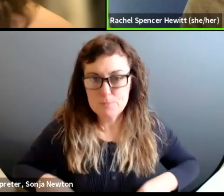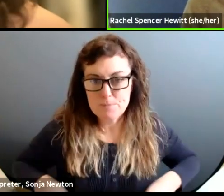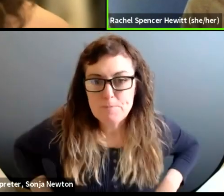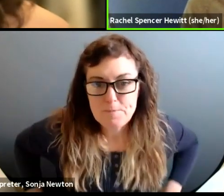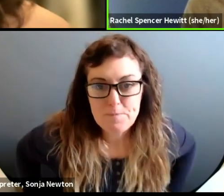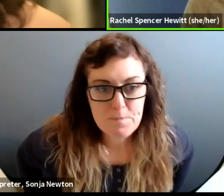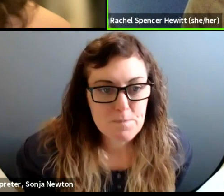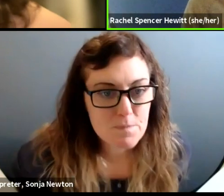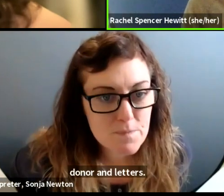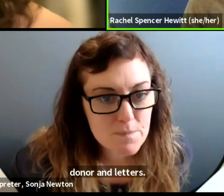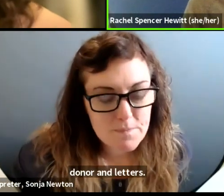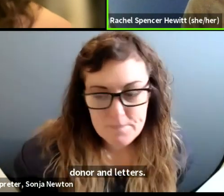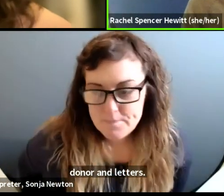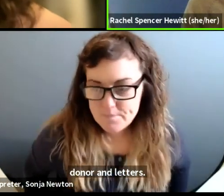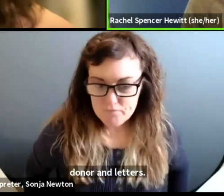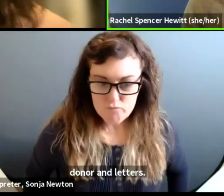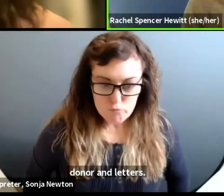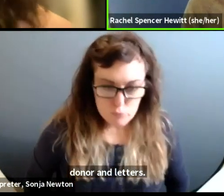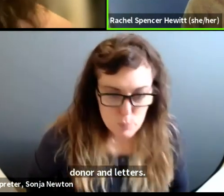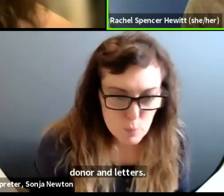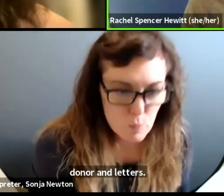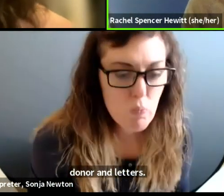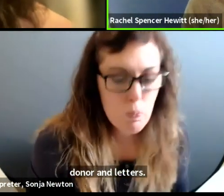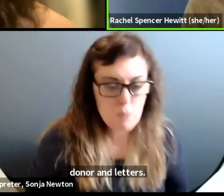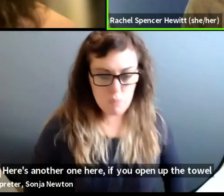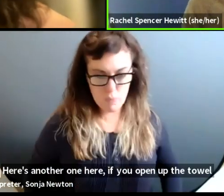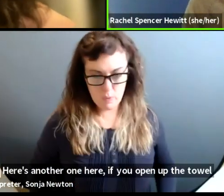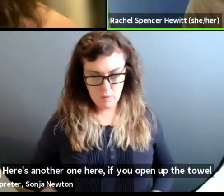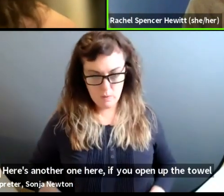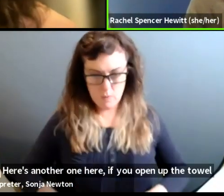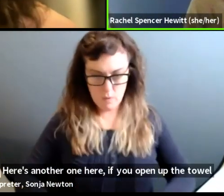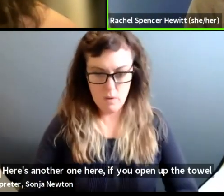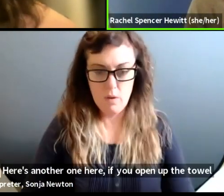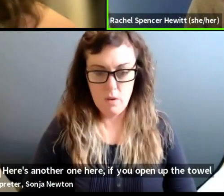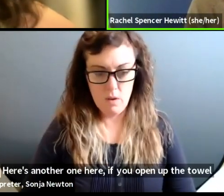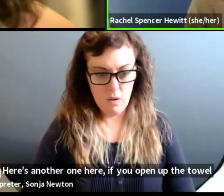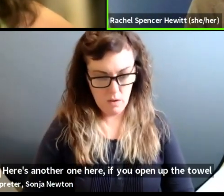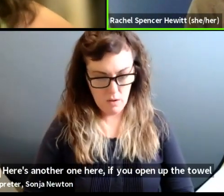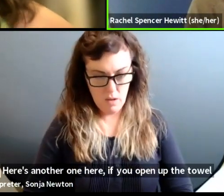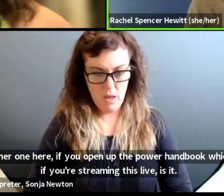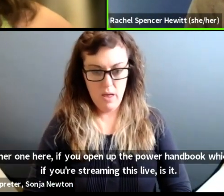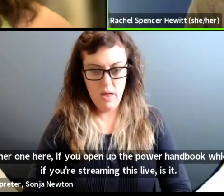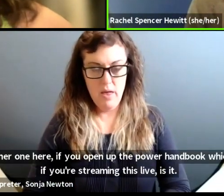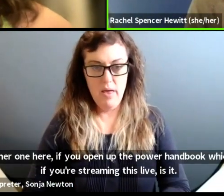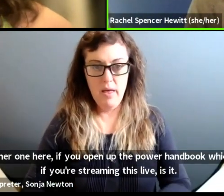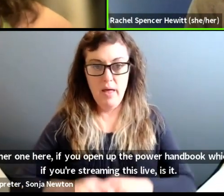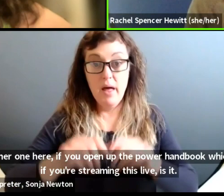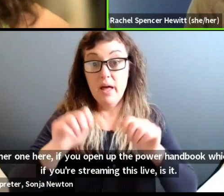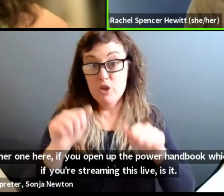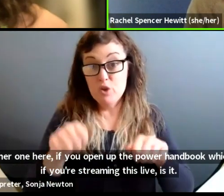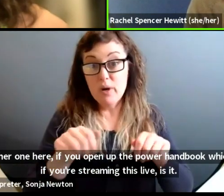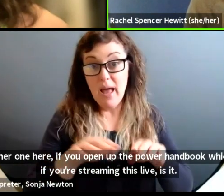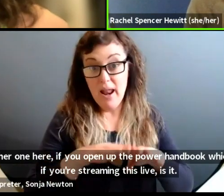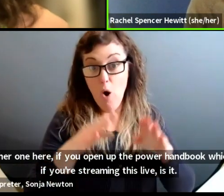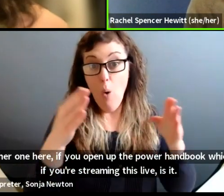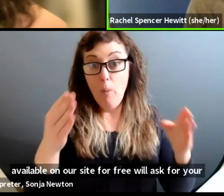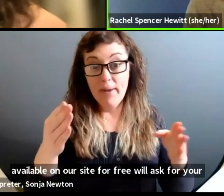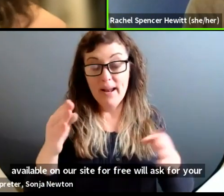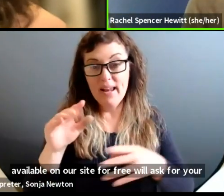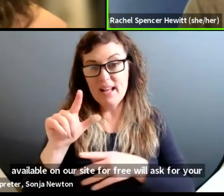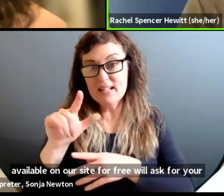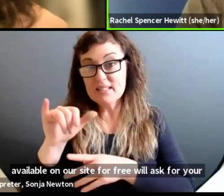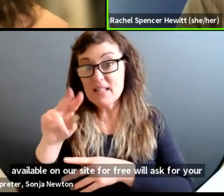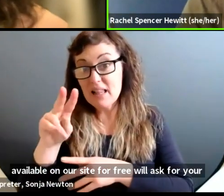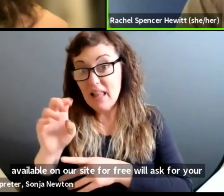Um, here's another one here. If you open up the pal handbook, which if you're streaming, this live is available on our site for free. We'll ask for your email